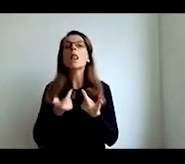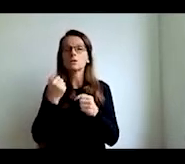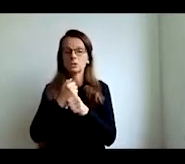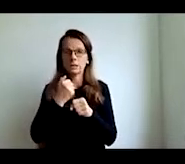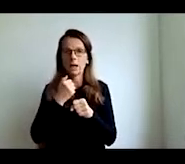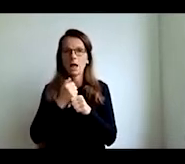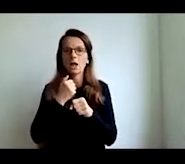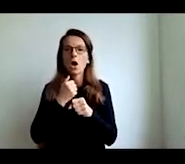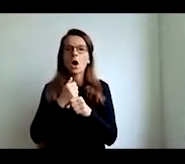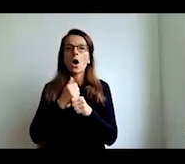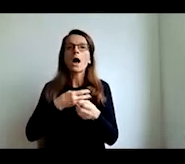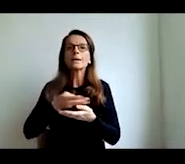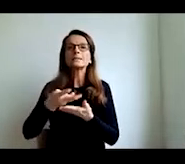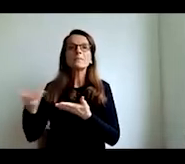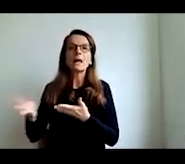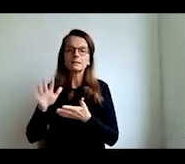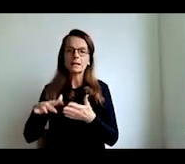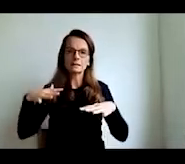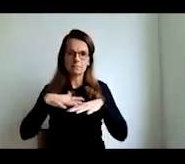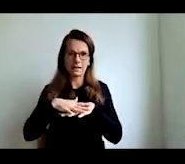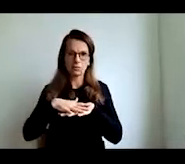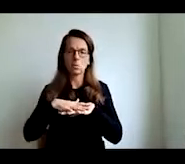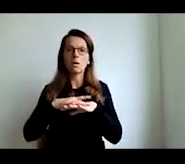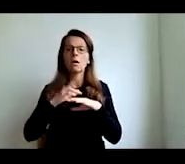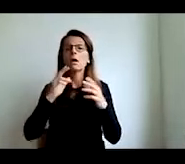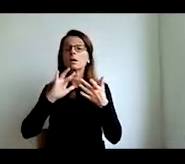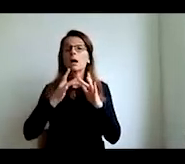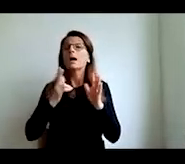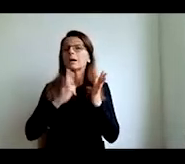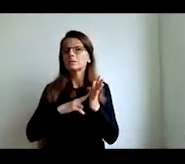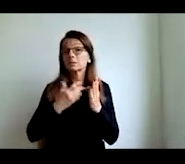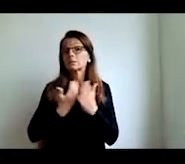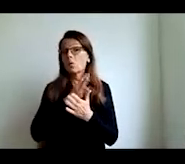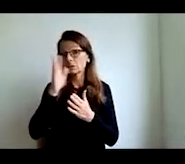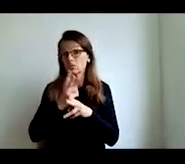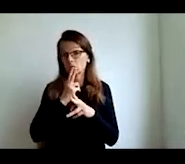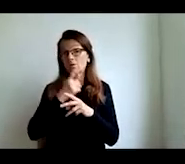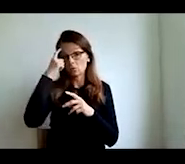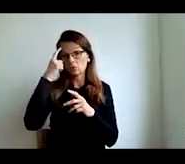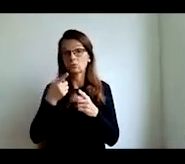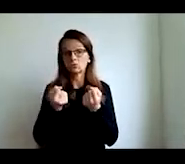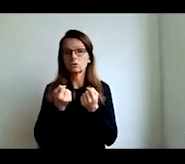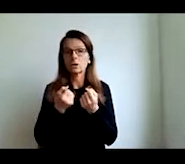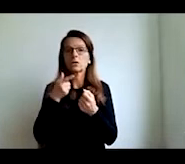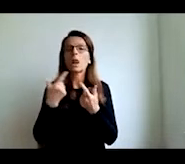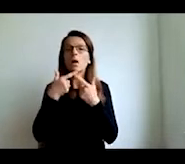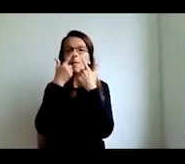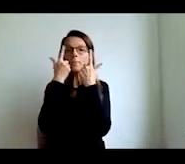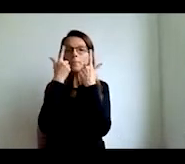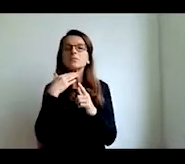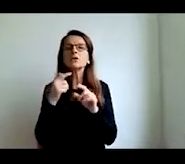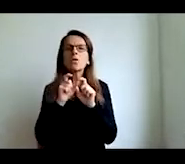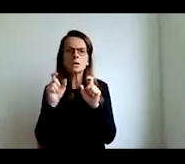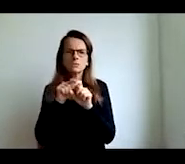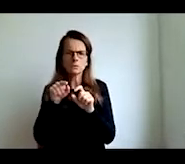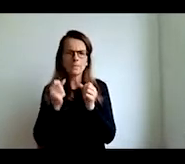it's true you know quite true for across countries and cultures now there are lots of reasons that can explain this you know but the bottom